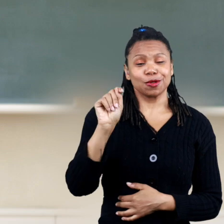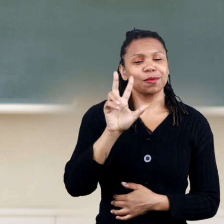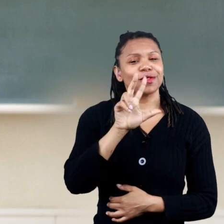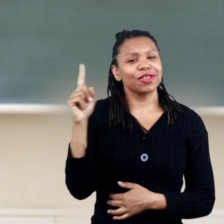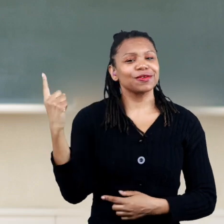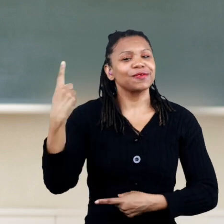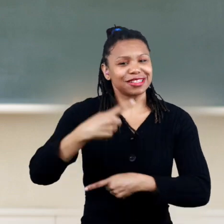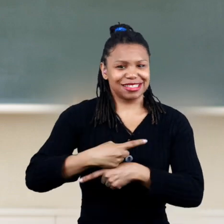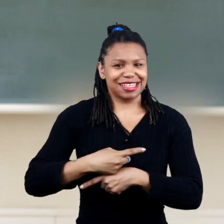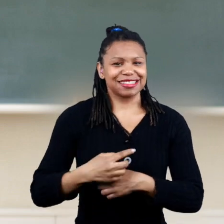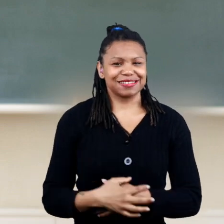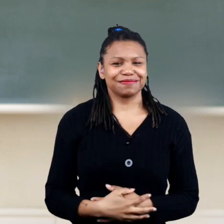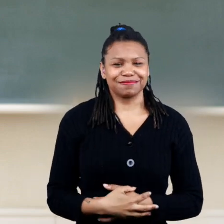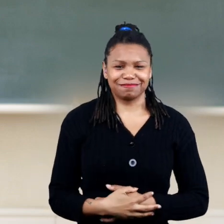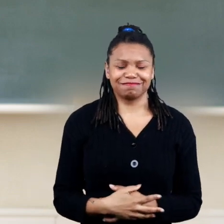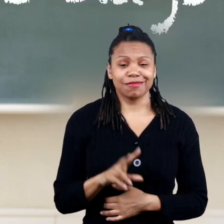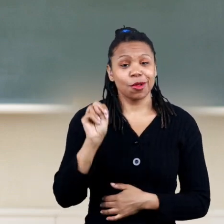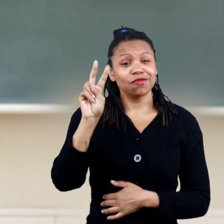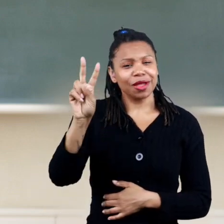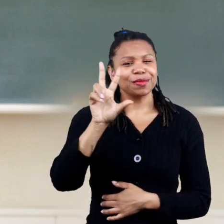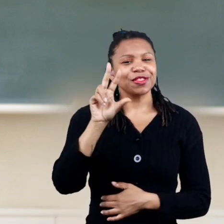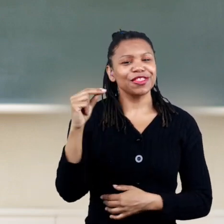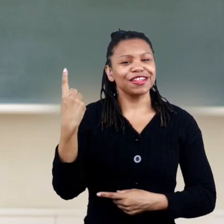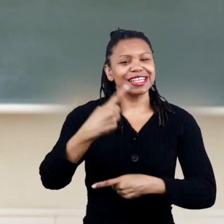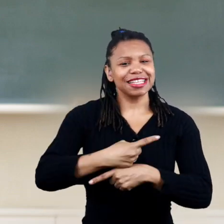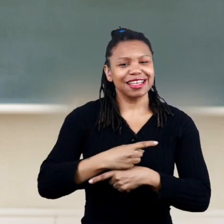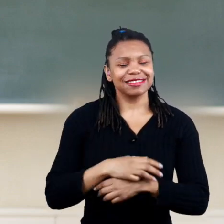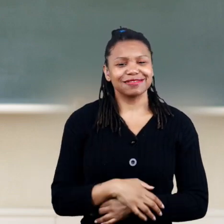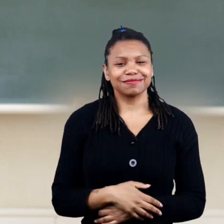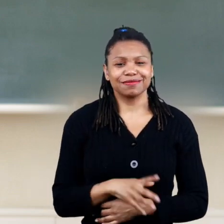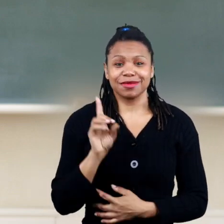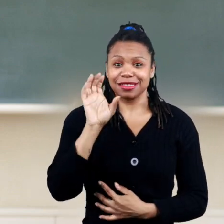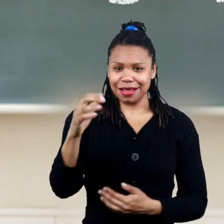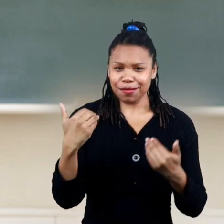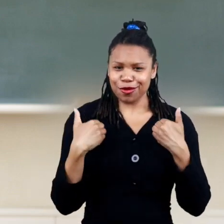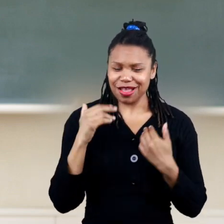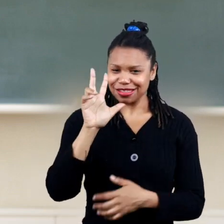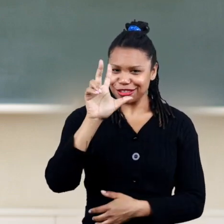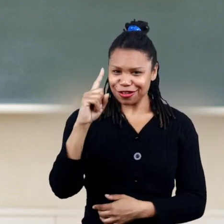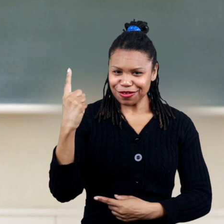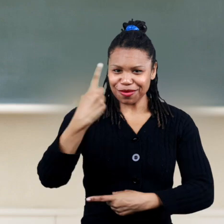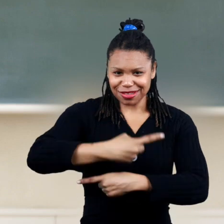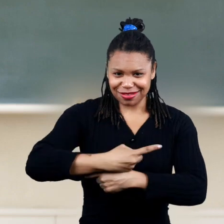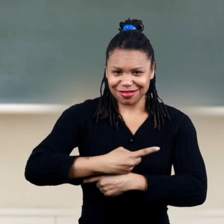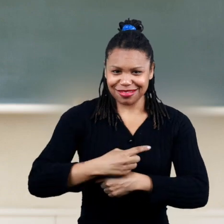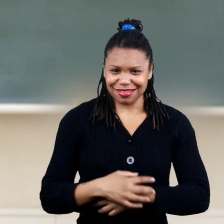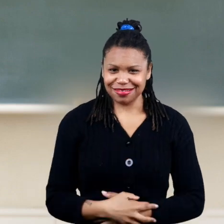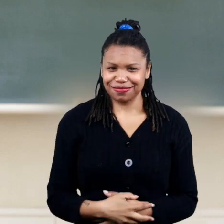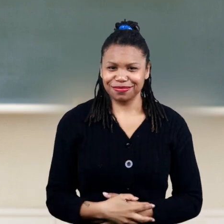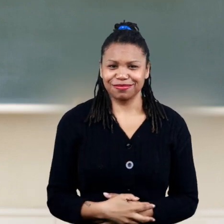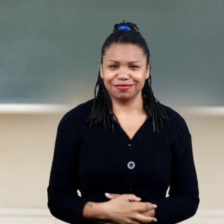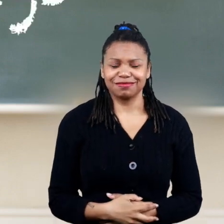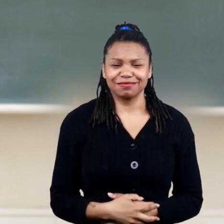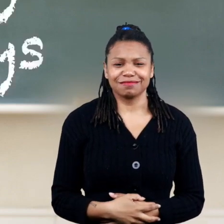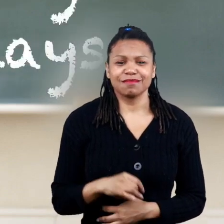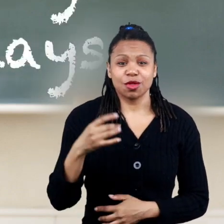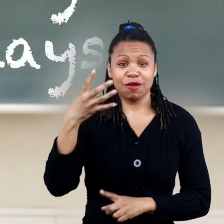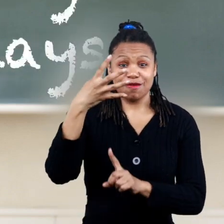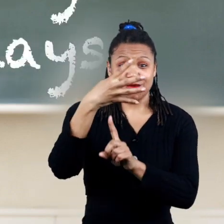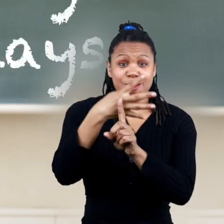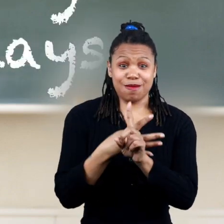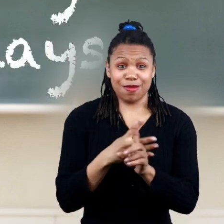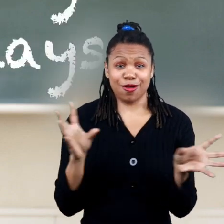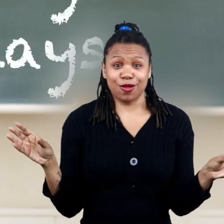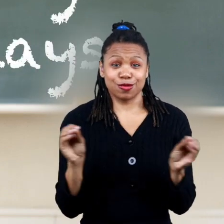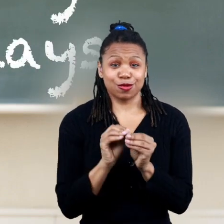october 31 days november 30 days and december 31 days there